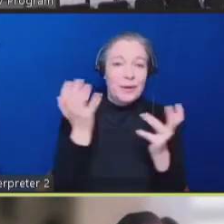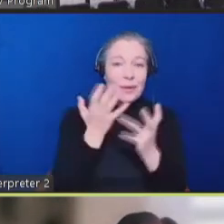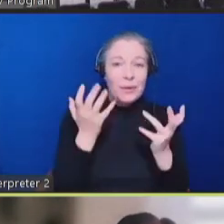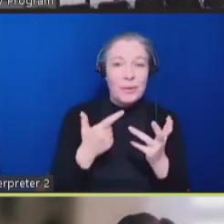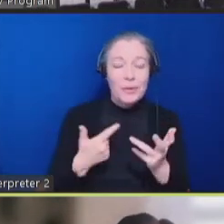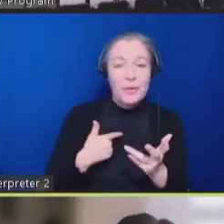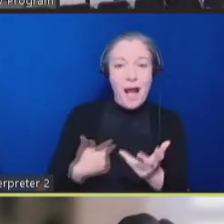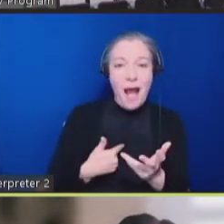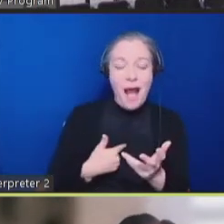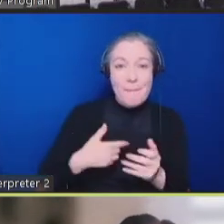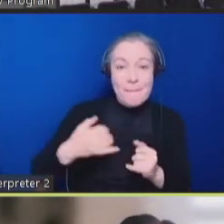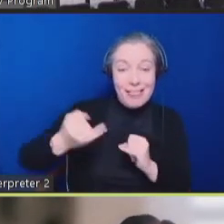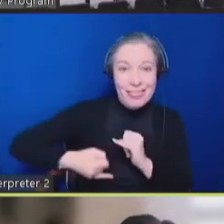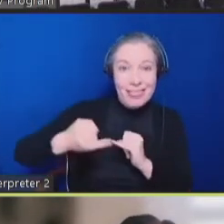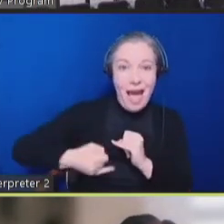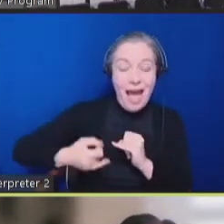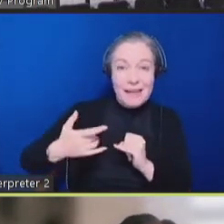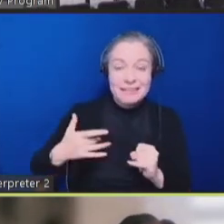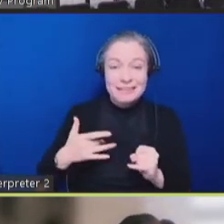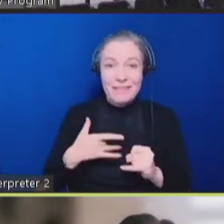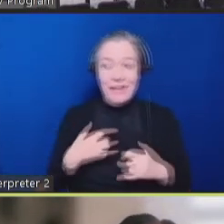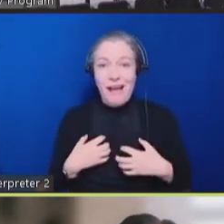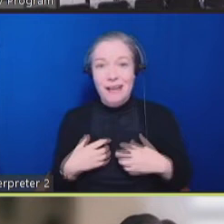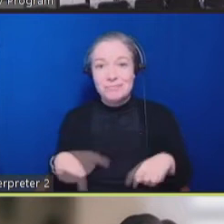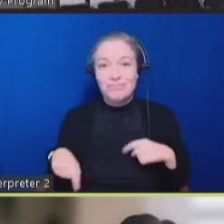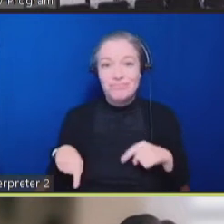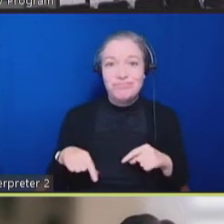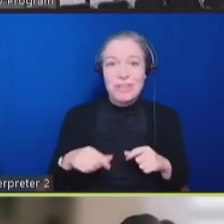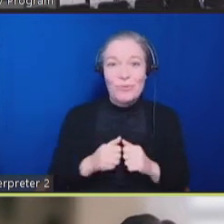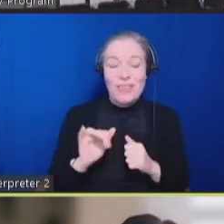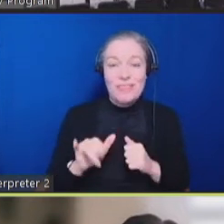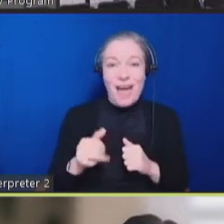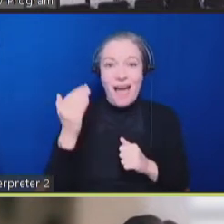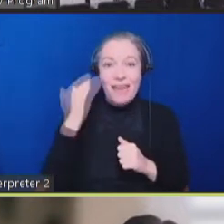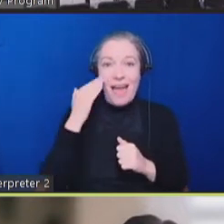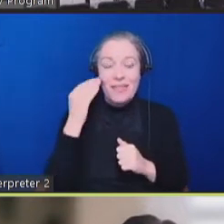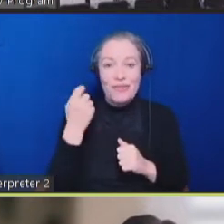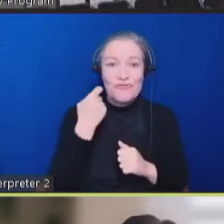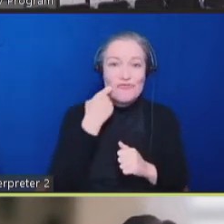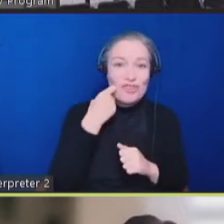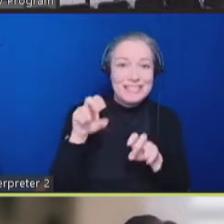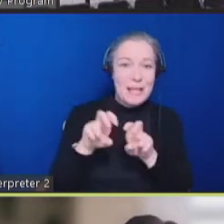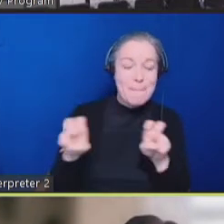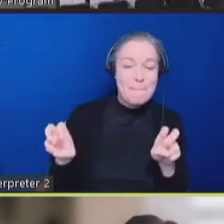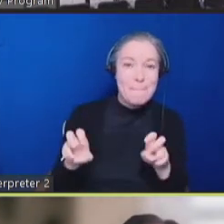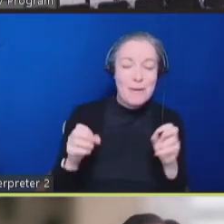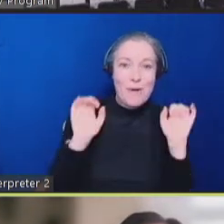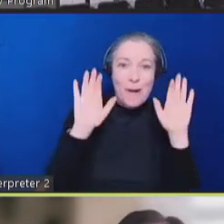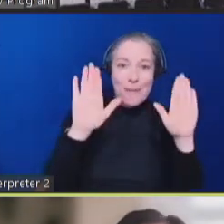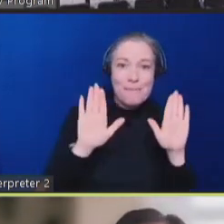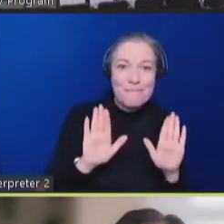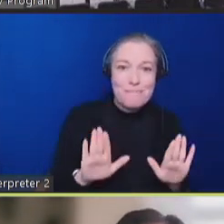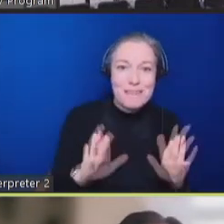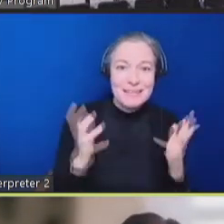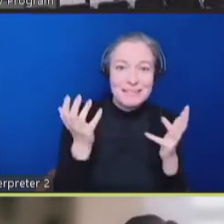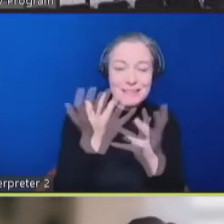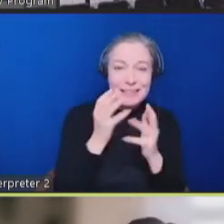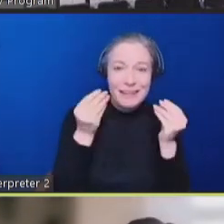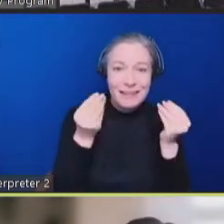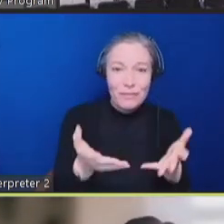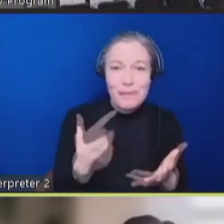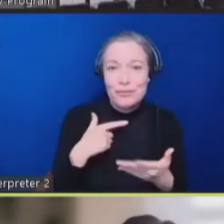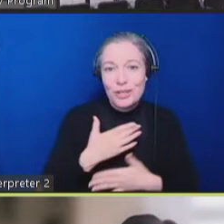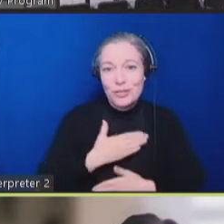up the rear with such amazing information that was shared. And I really enjoyed learning from everybody else's presentations.